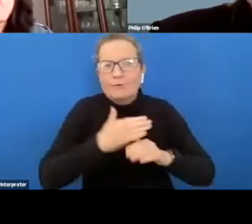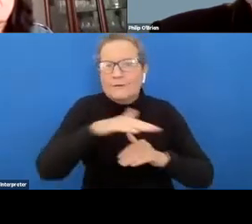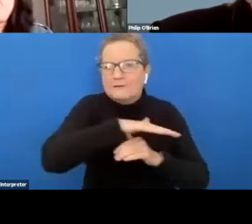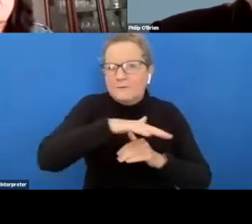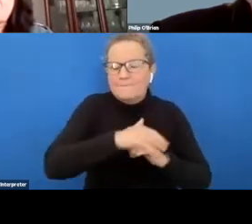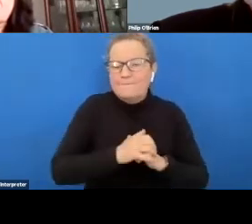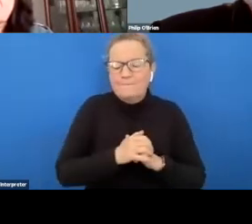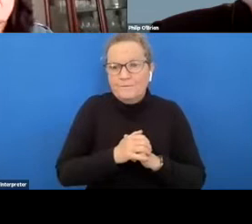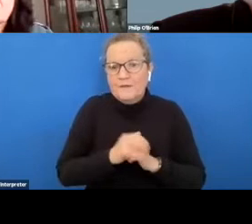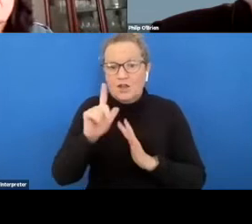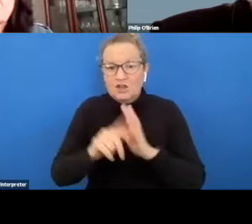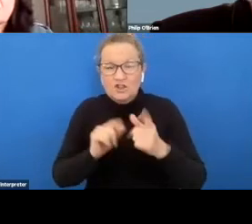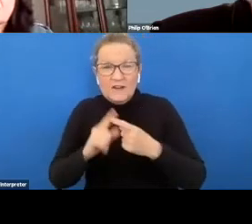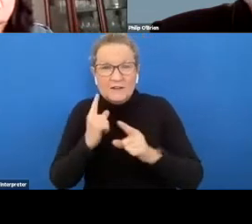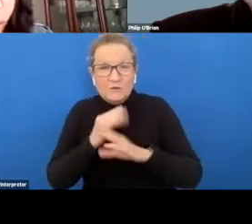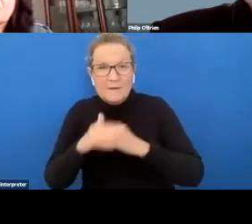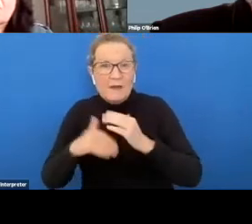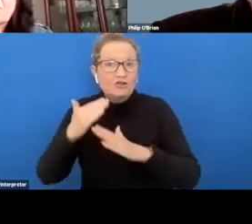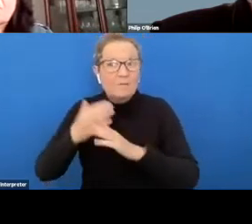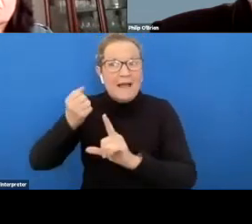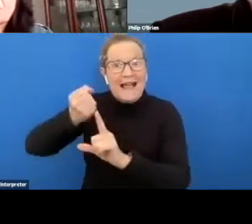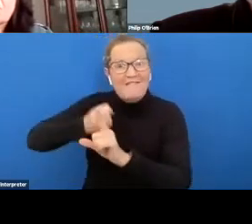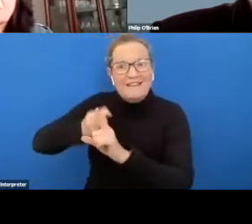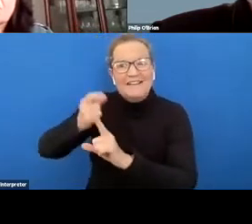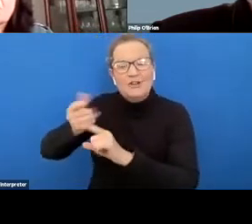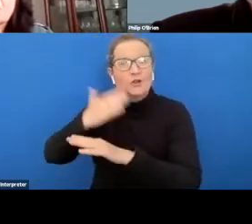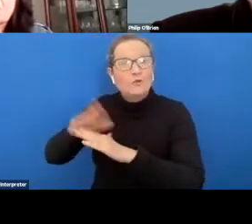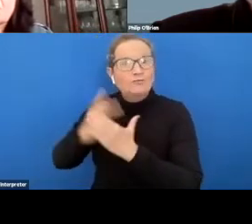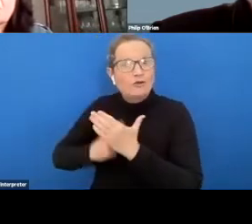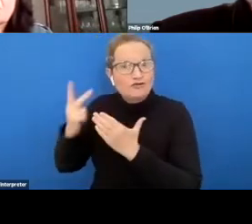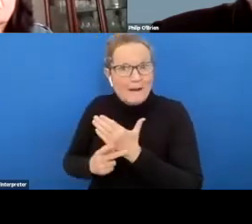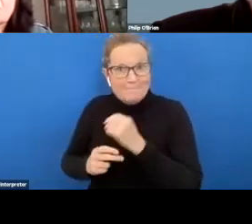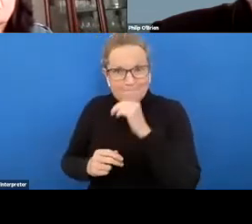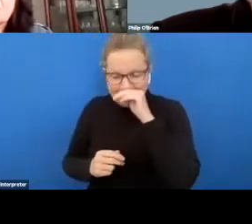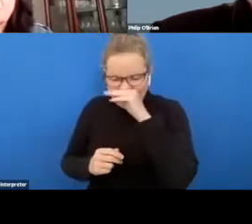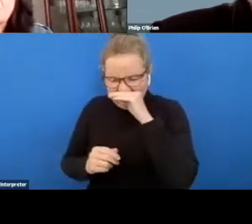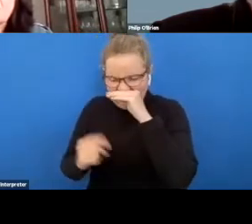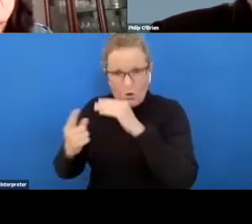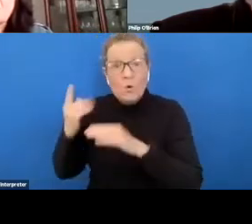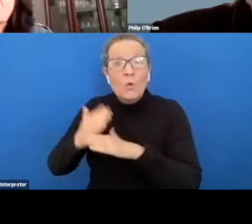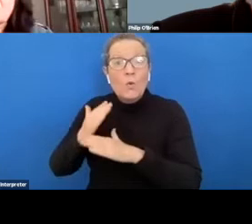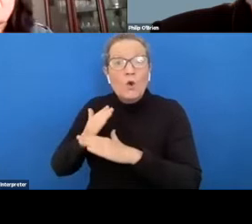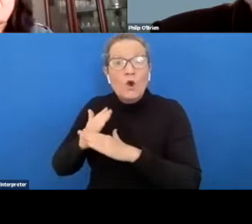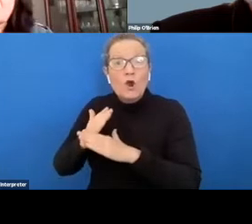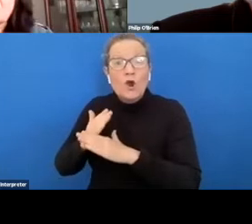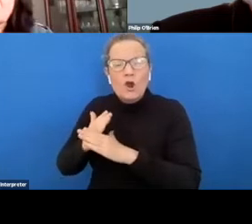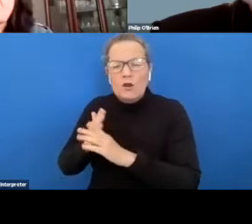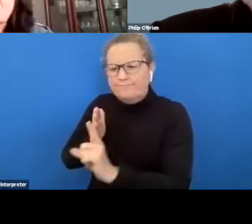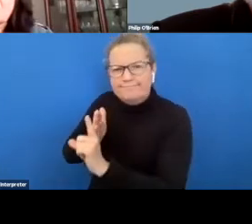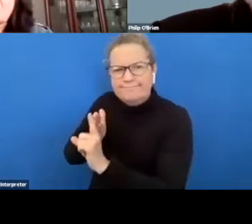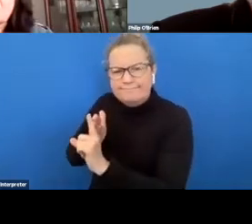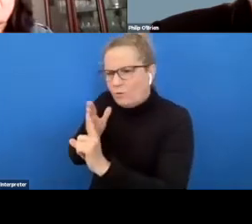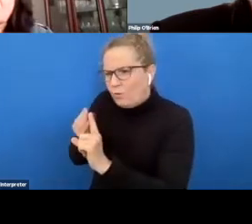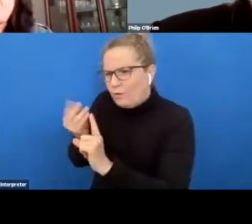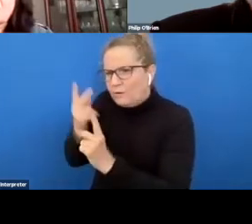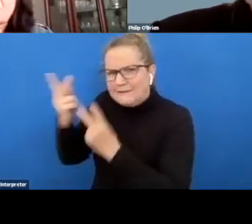jade mentioned jobs advocates this is a new program that's been introduced where we have people who work directly with job seekers looking to